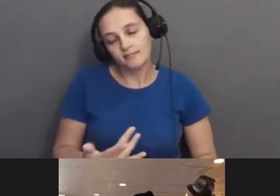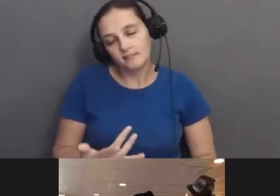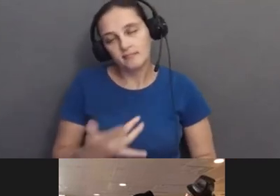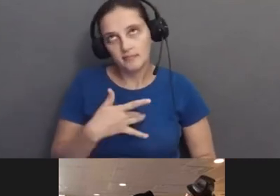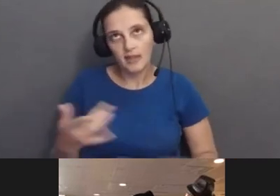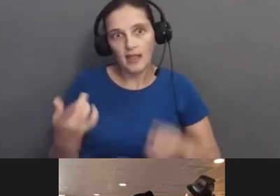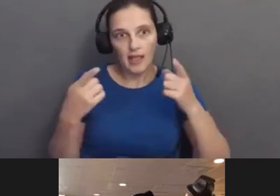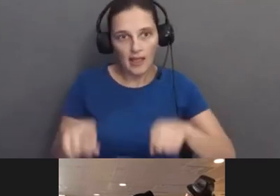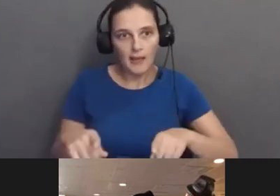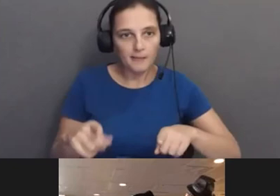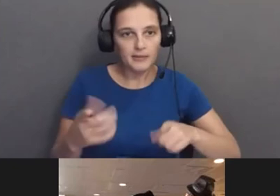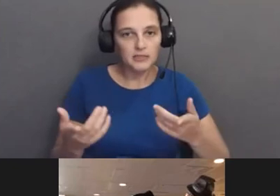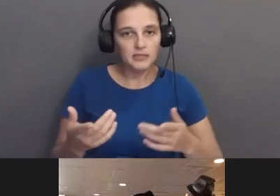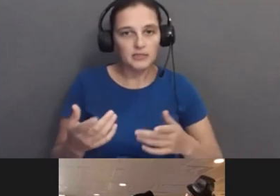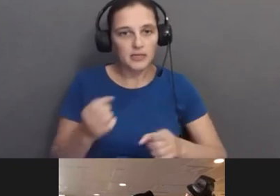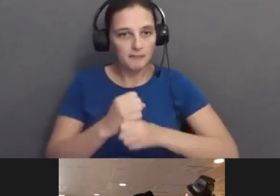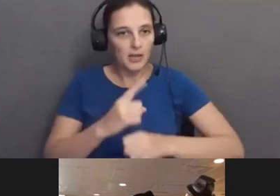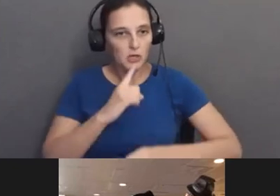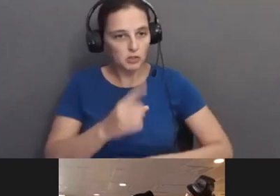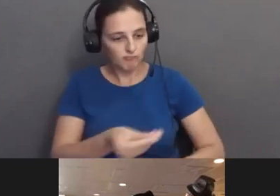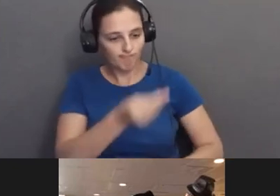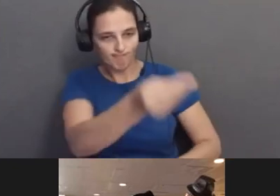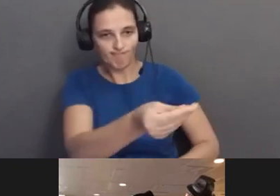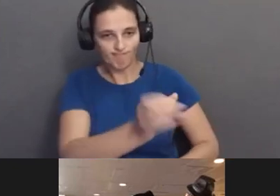you know, make sure that they have the accurate information.